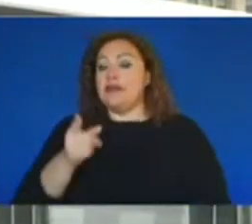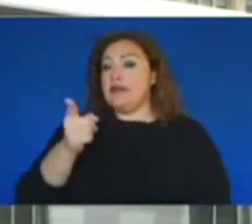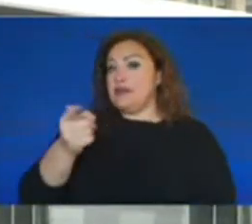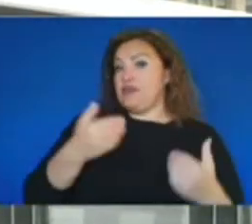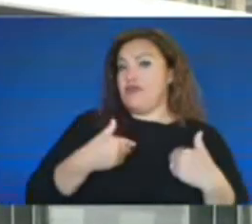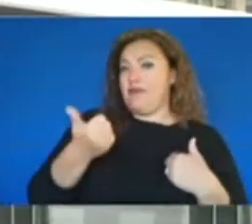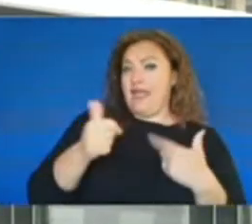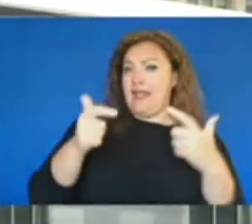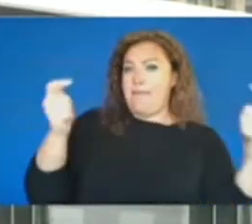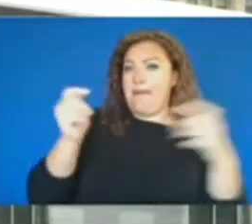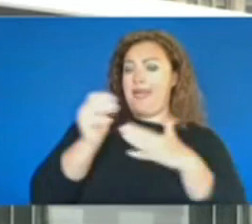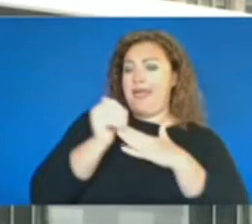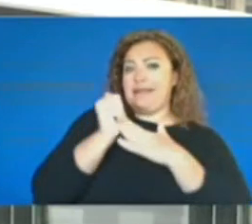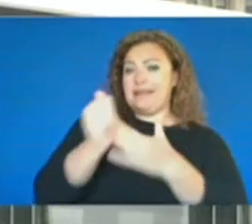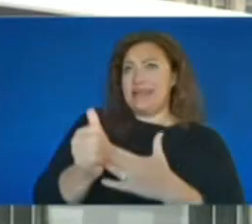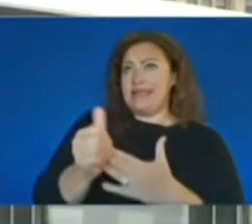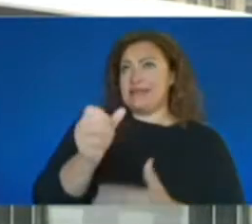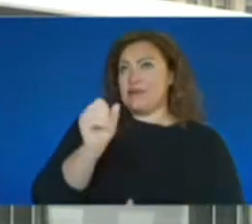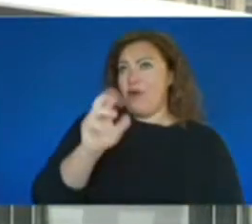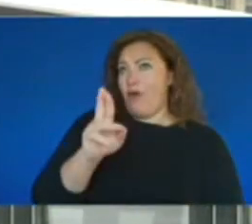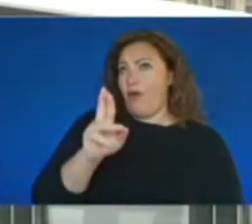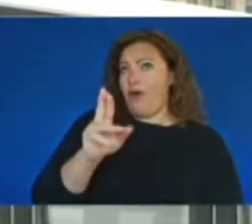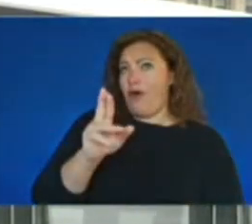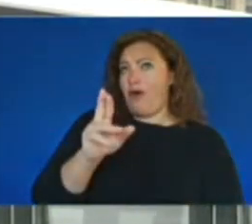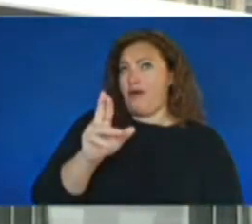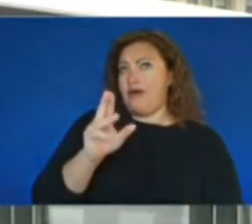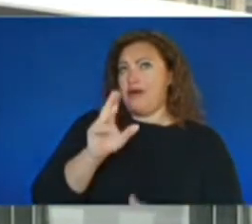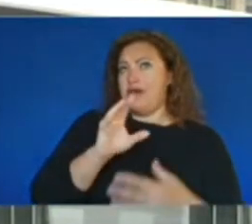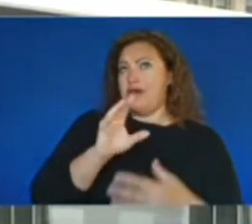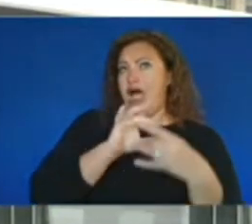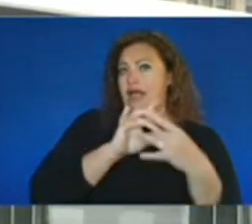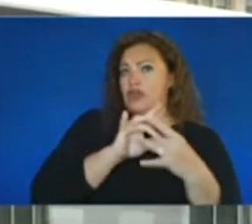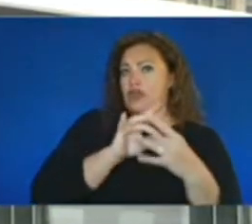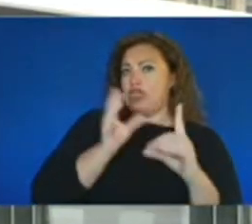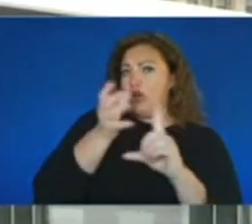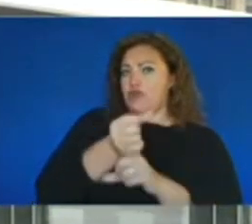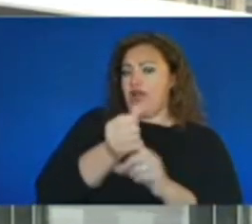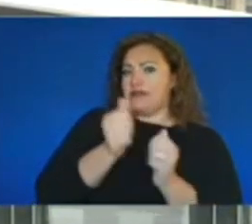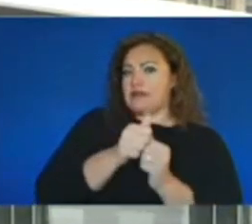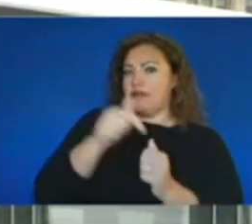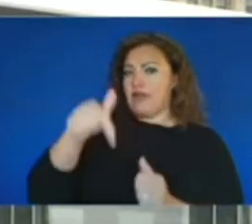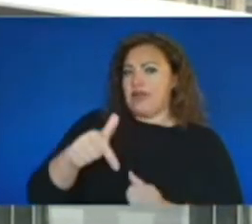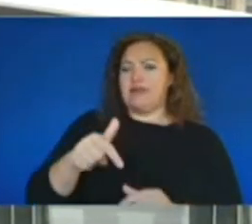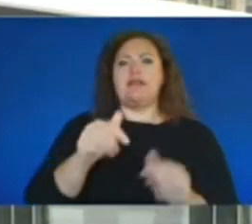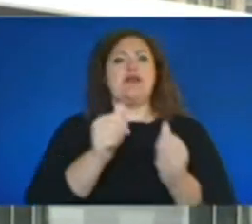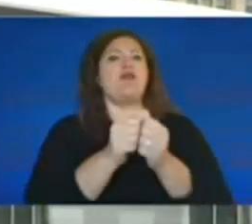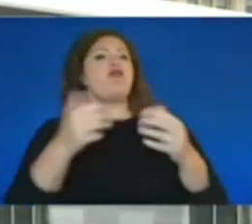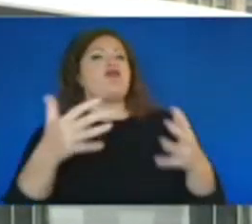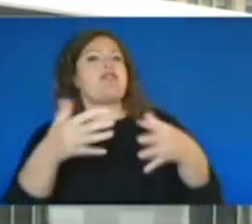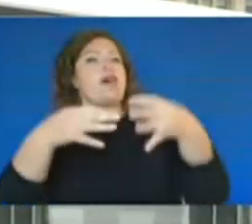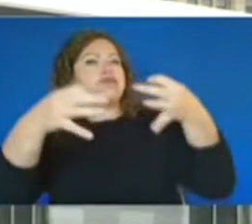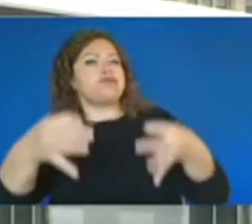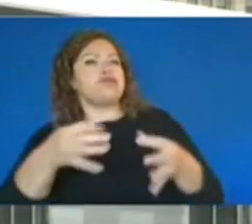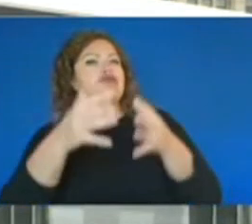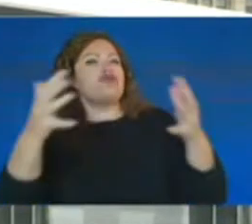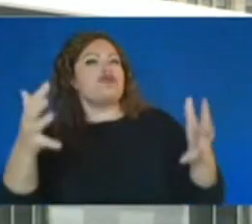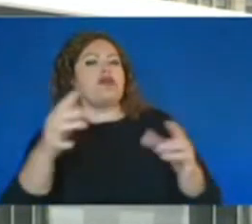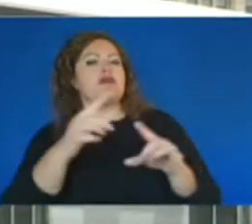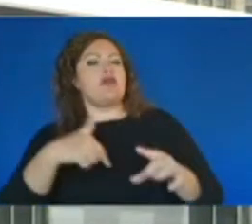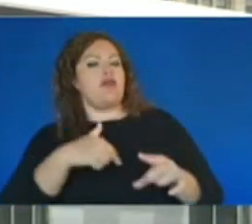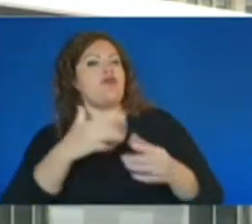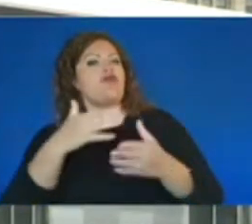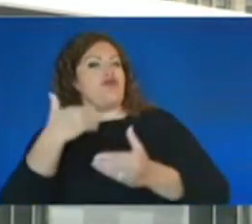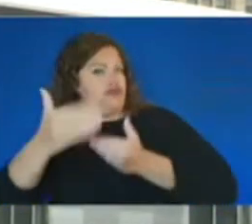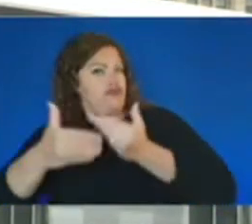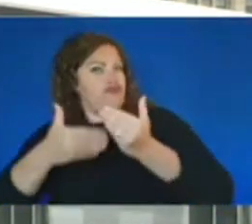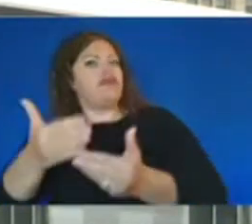any even periphery and associated arrests with this case? Without getting too far into the details, I can say we have made progress.